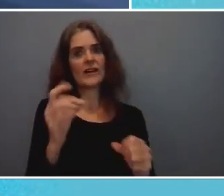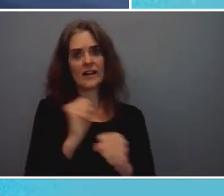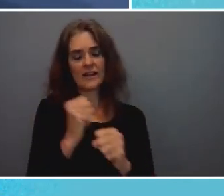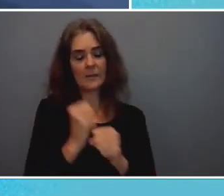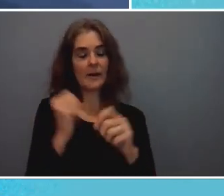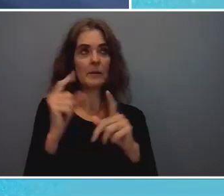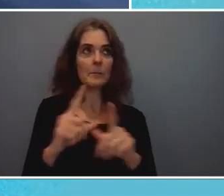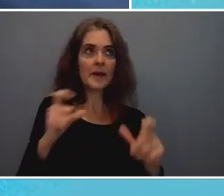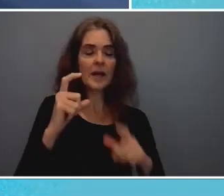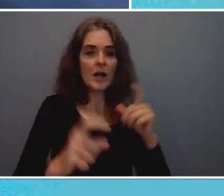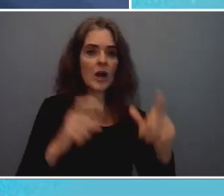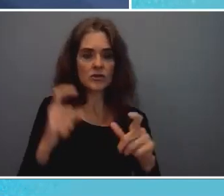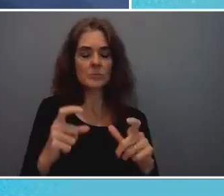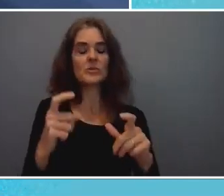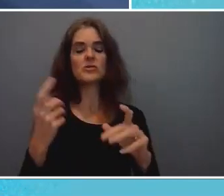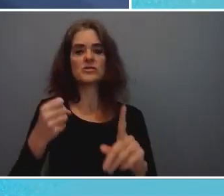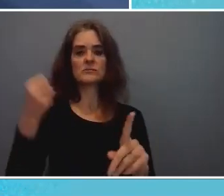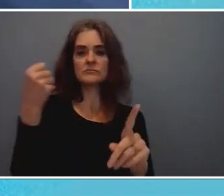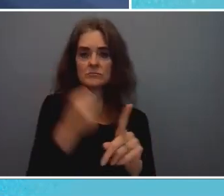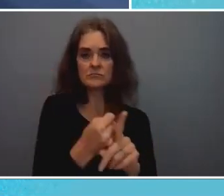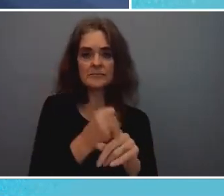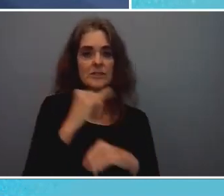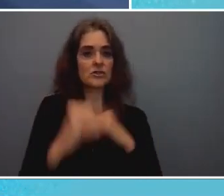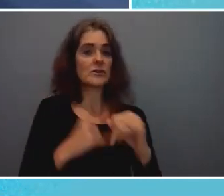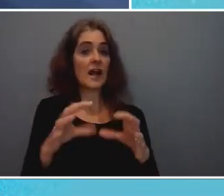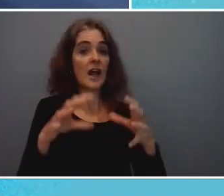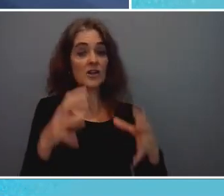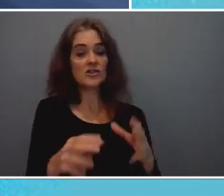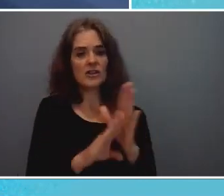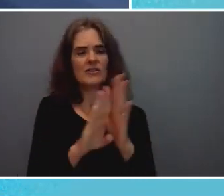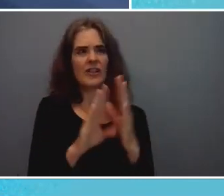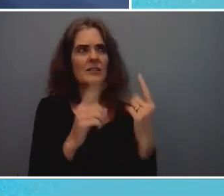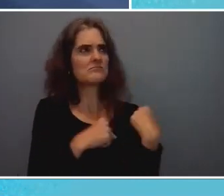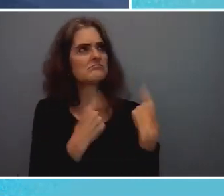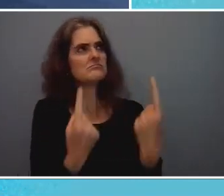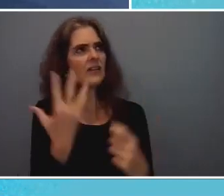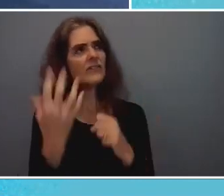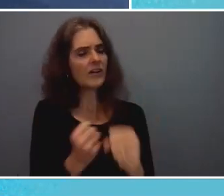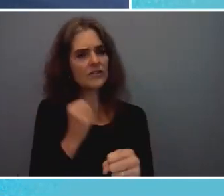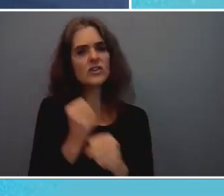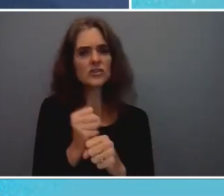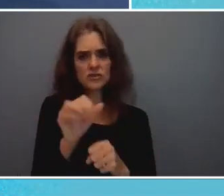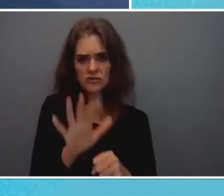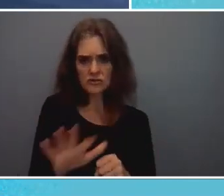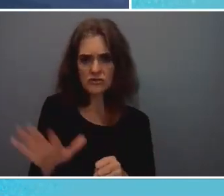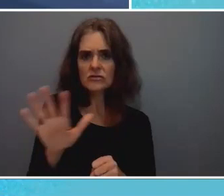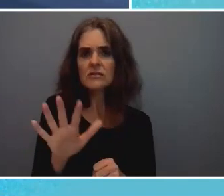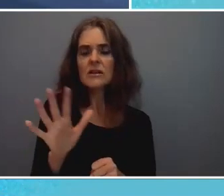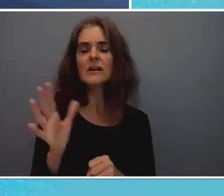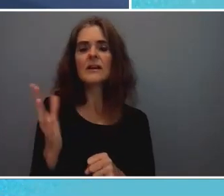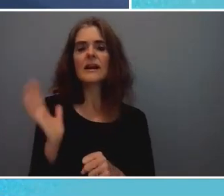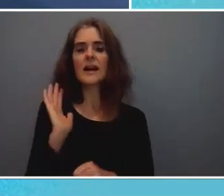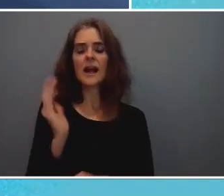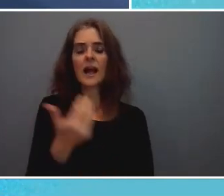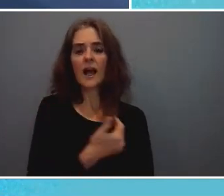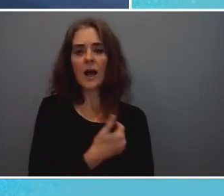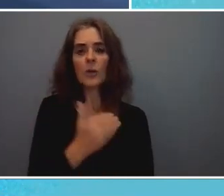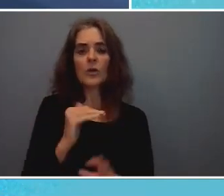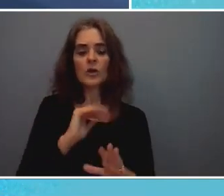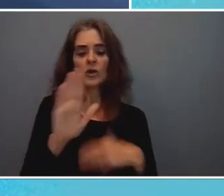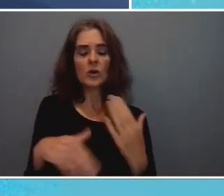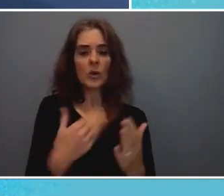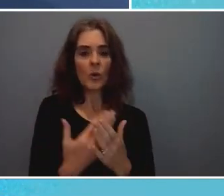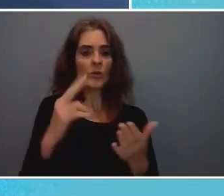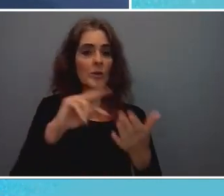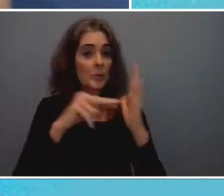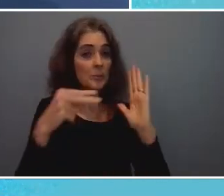to international development in the last five years. And our whole purpose is